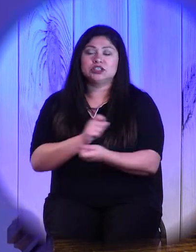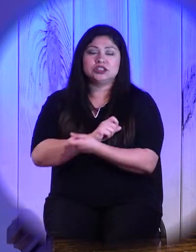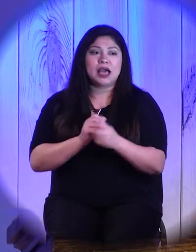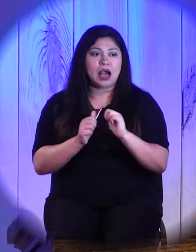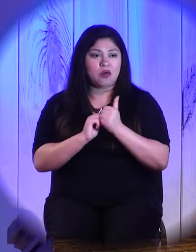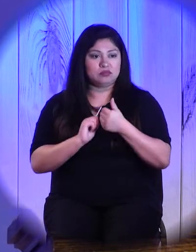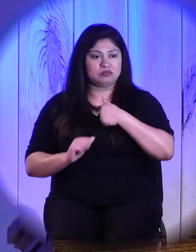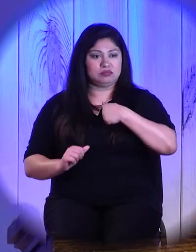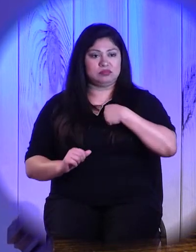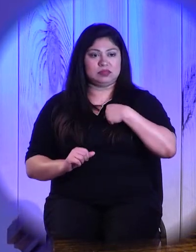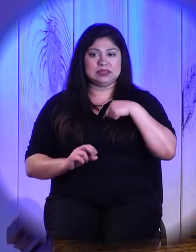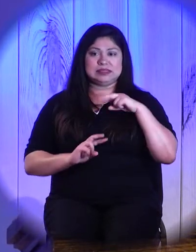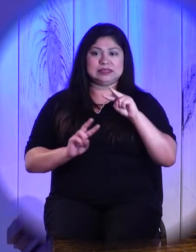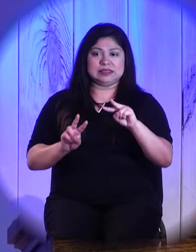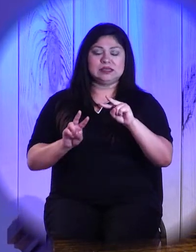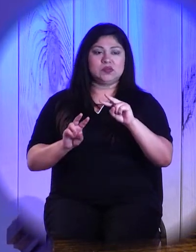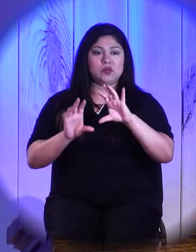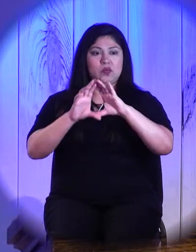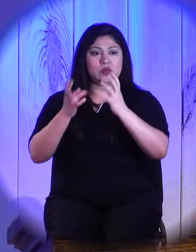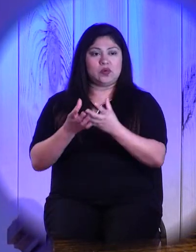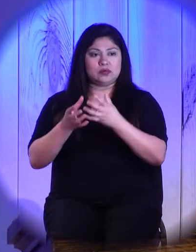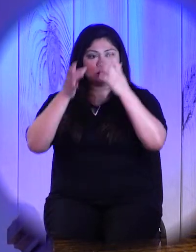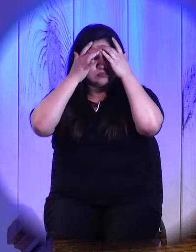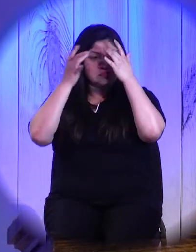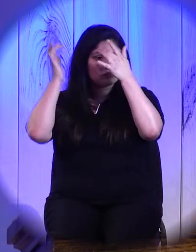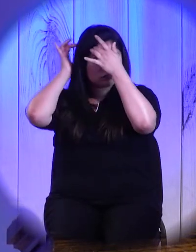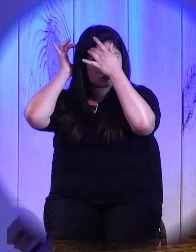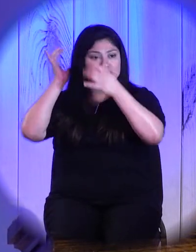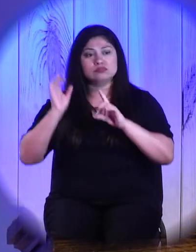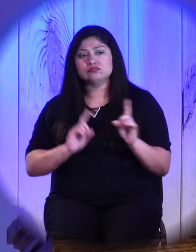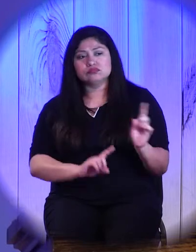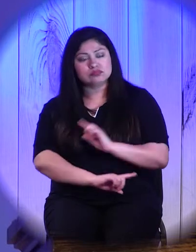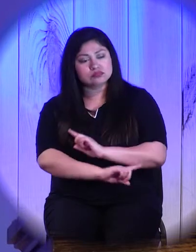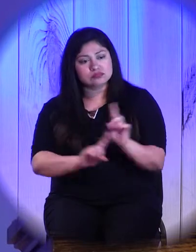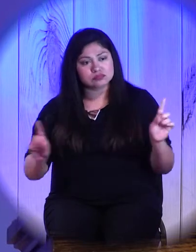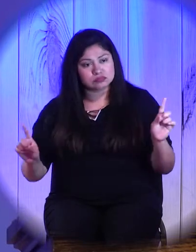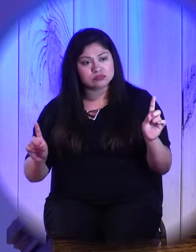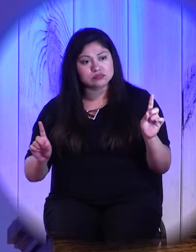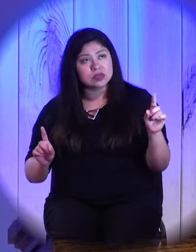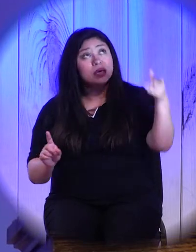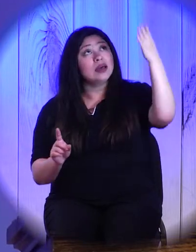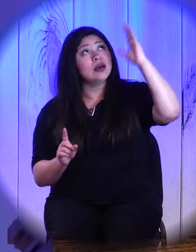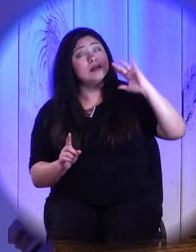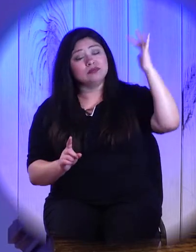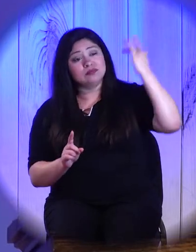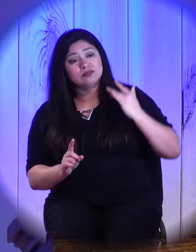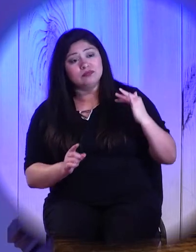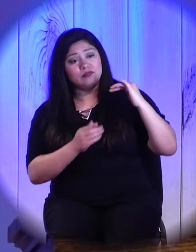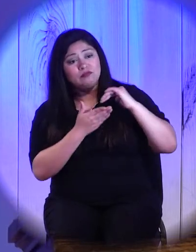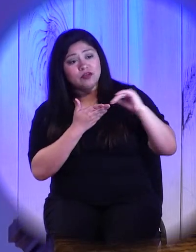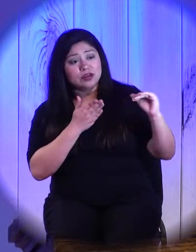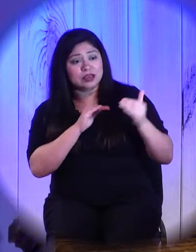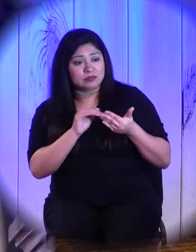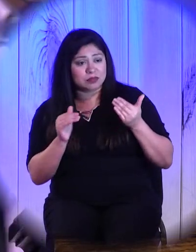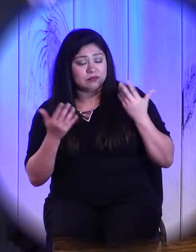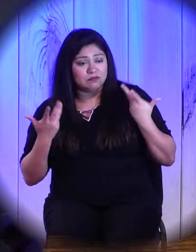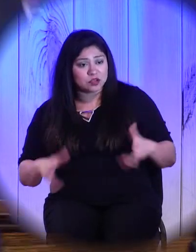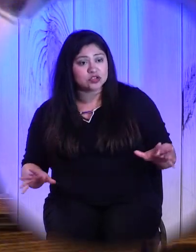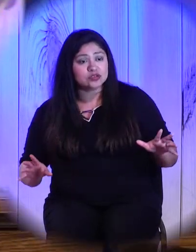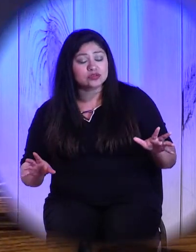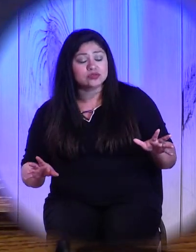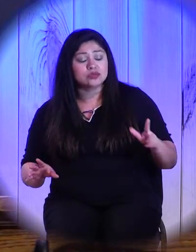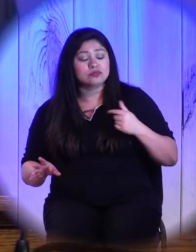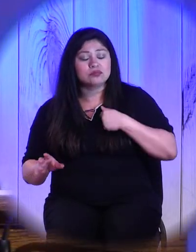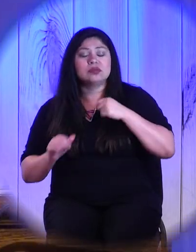that there is nothing you could do to me to keep me from having a posture of mercy in this